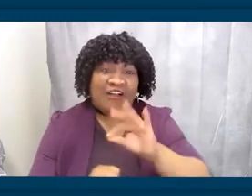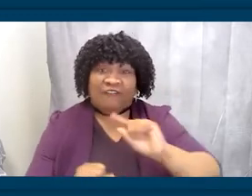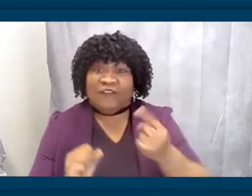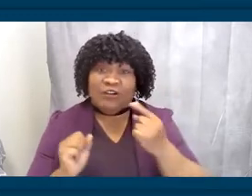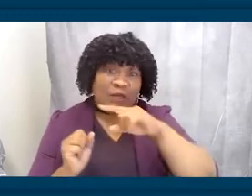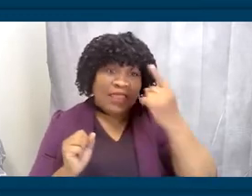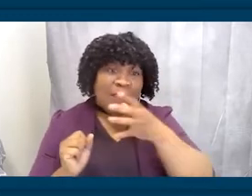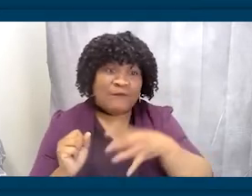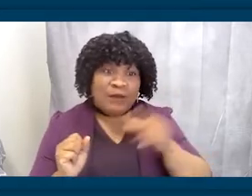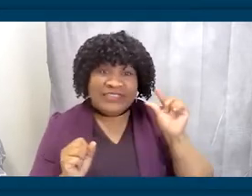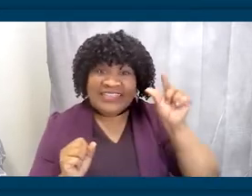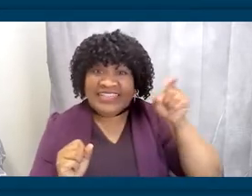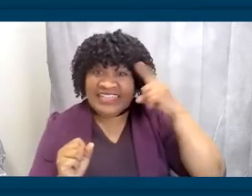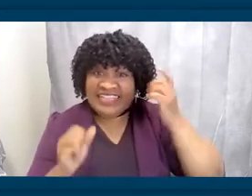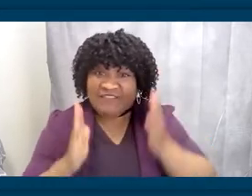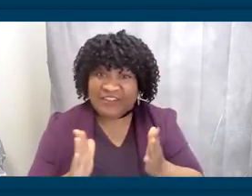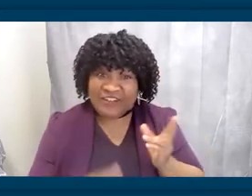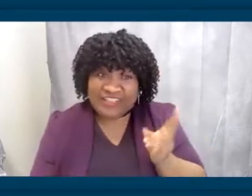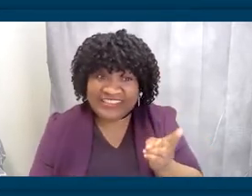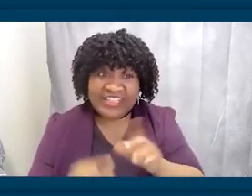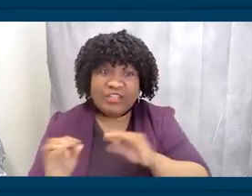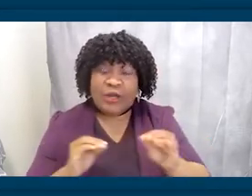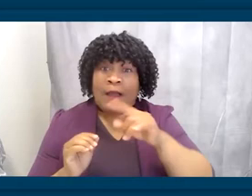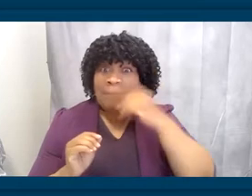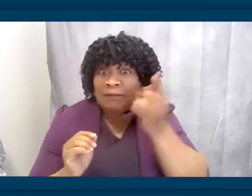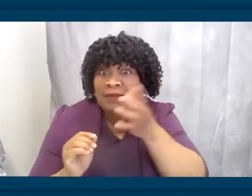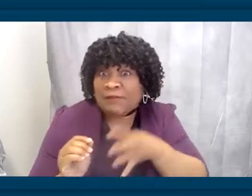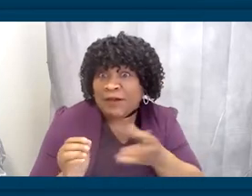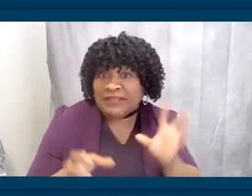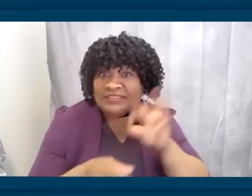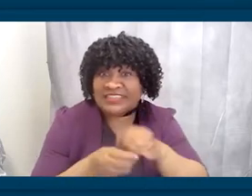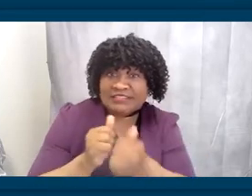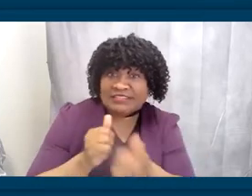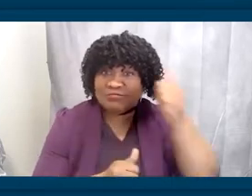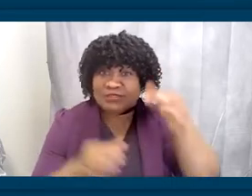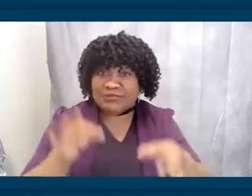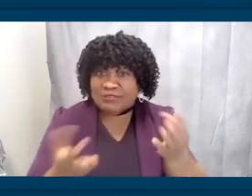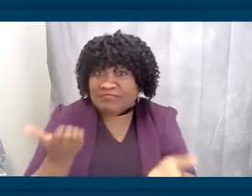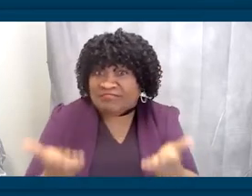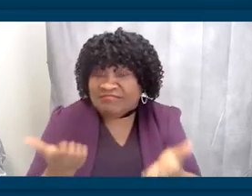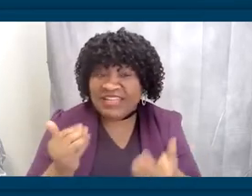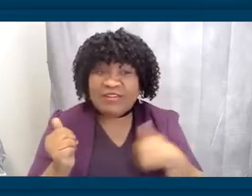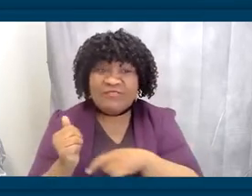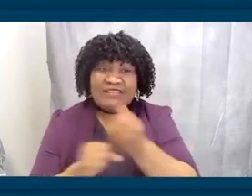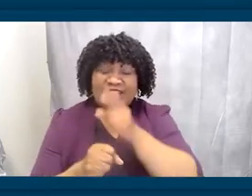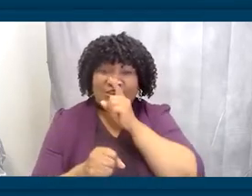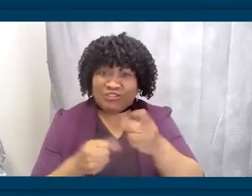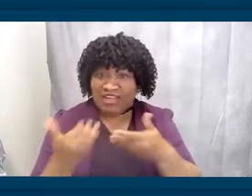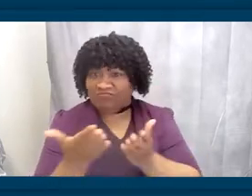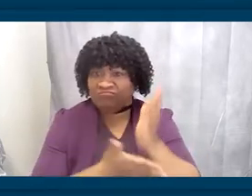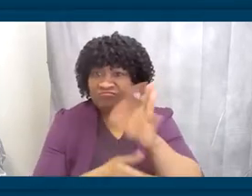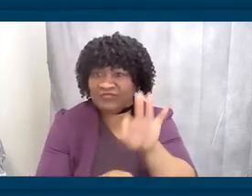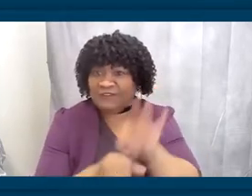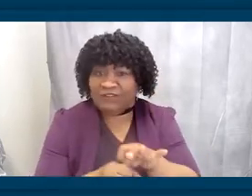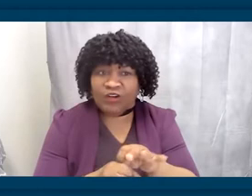We can secure the right to vote, fight economic inequality, and cast out racism and hate once and for